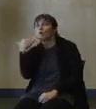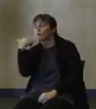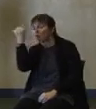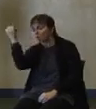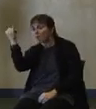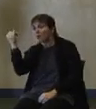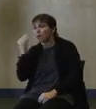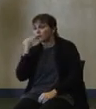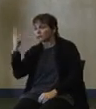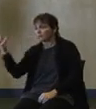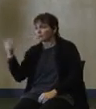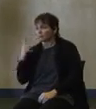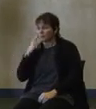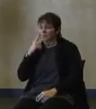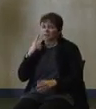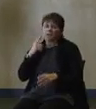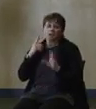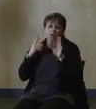your neighbor's going to do it.